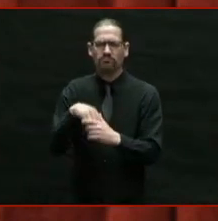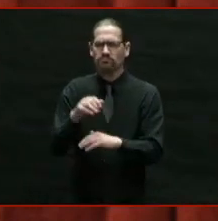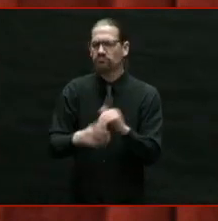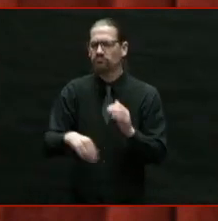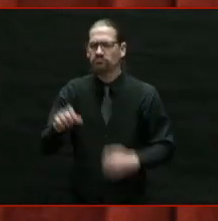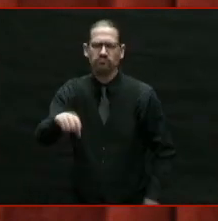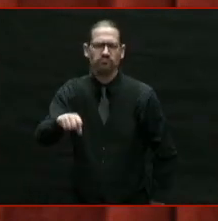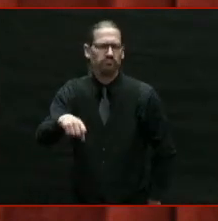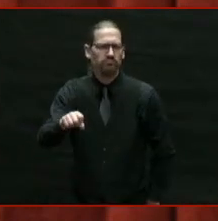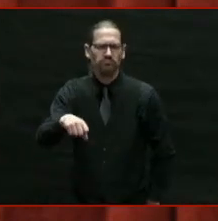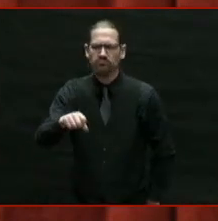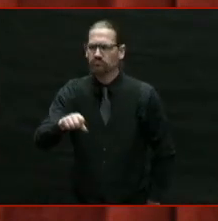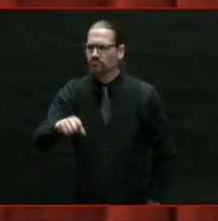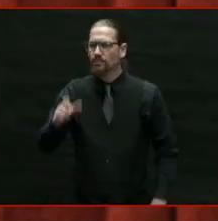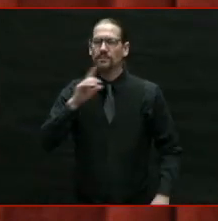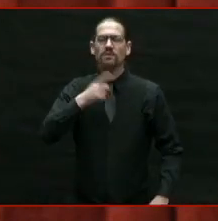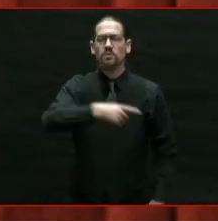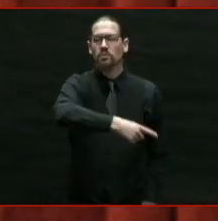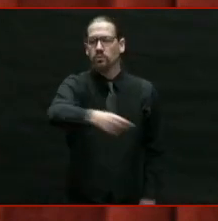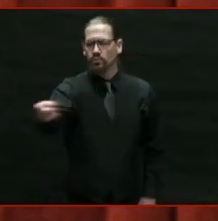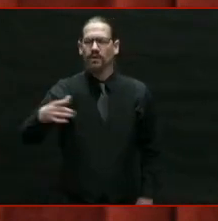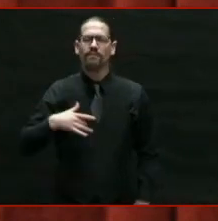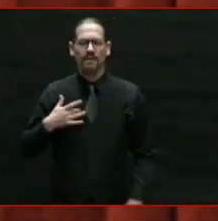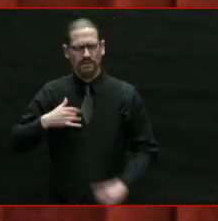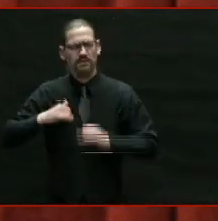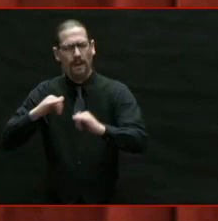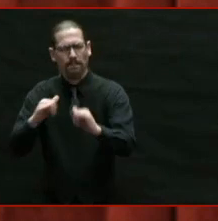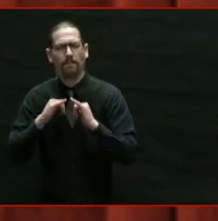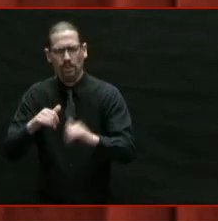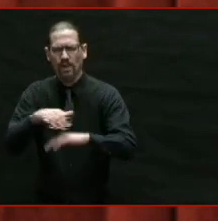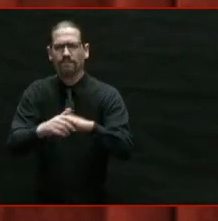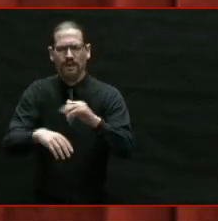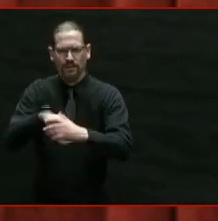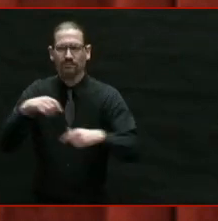that Rhode Island is in a good, stable place.